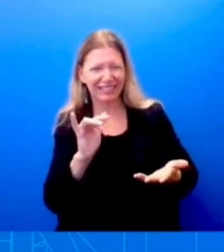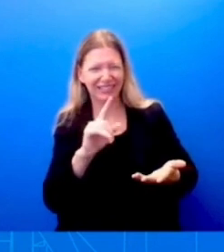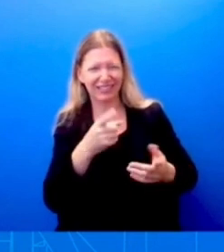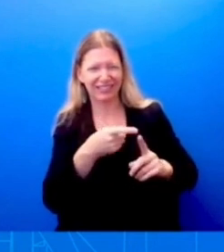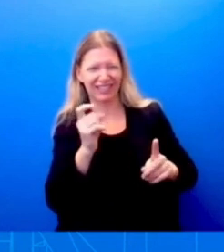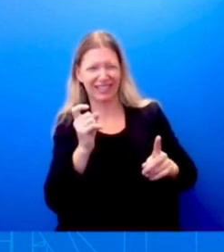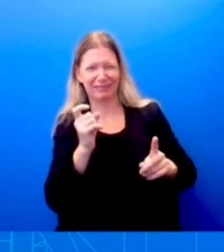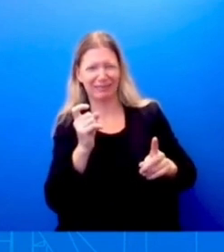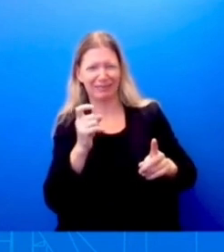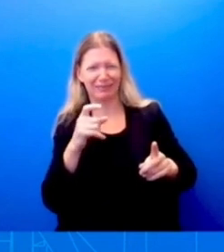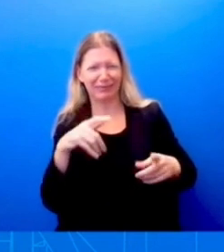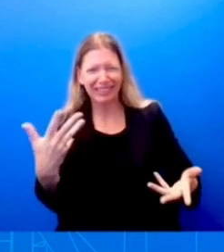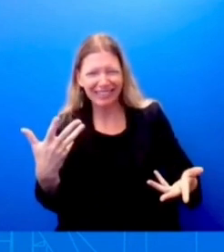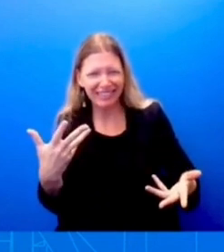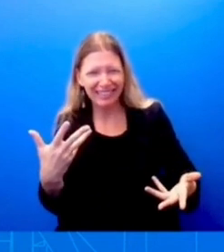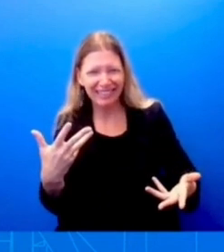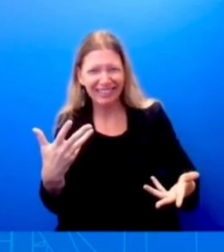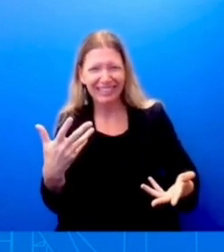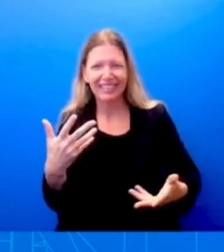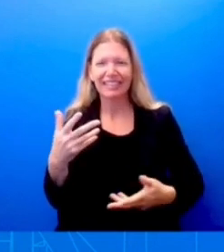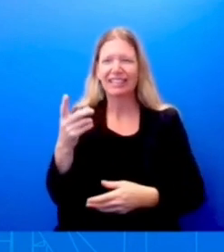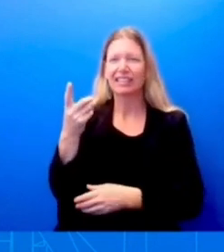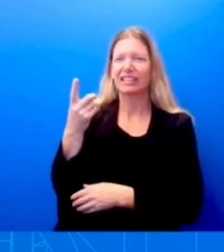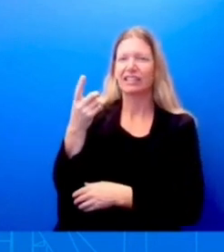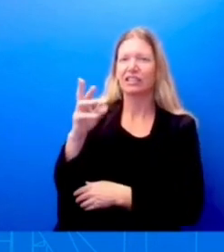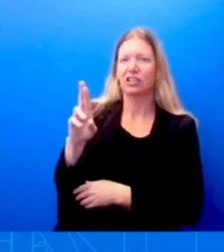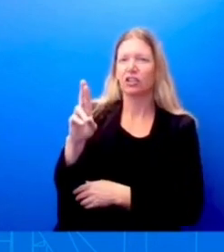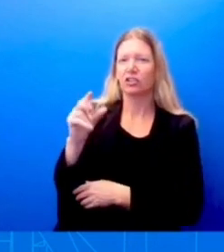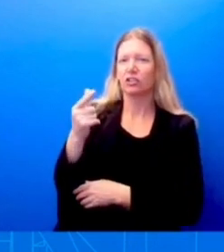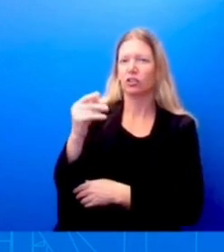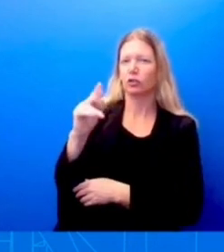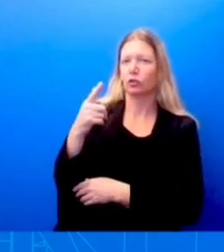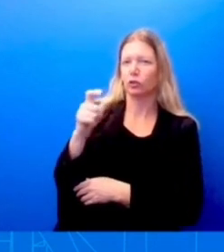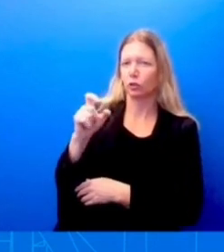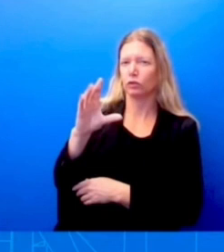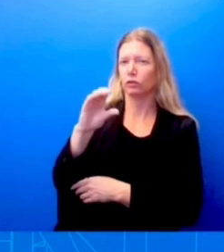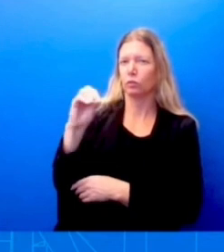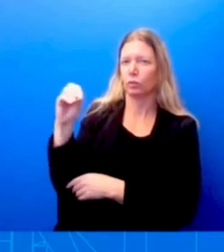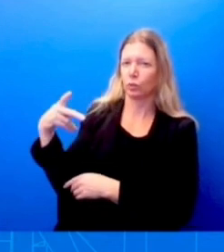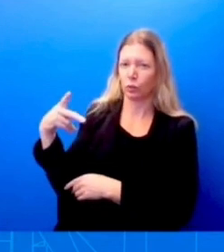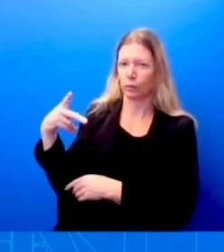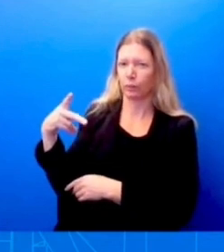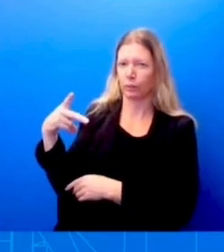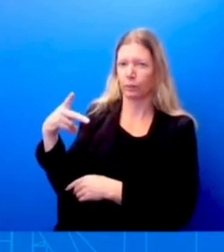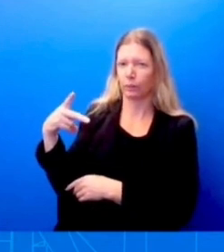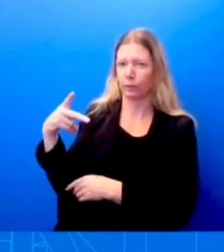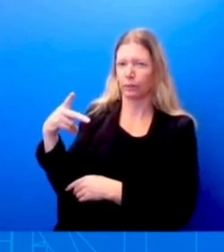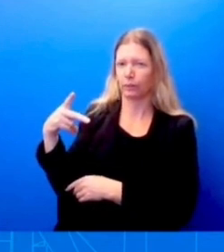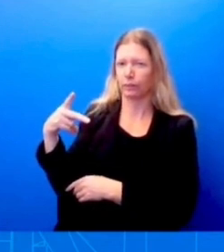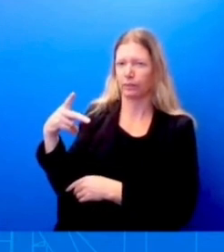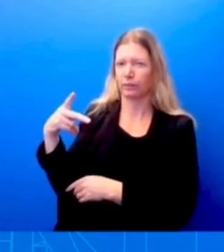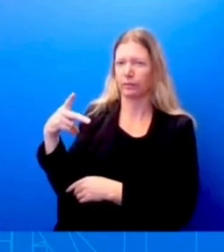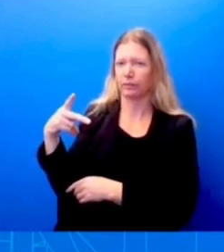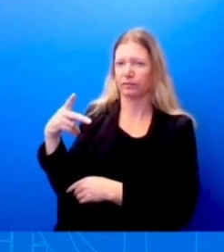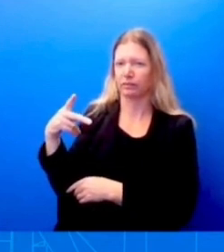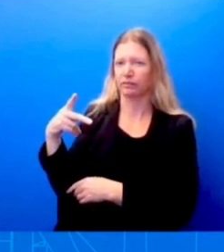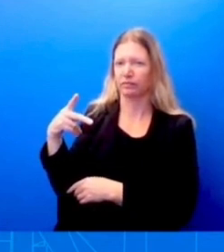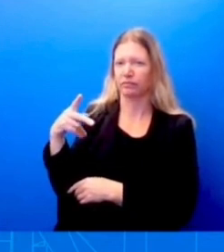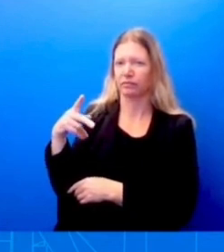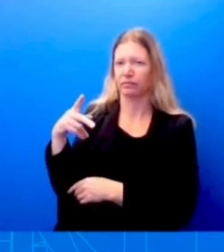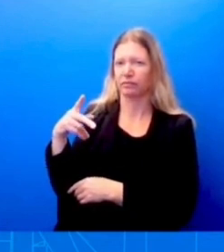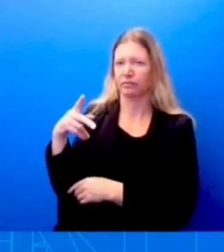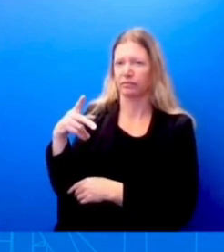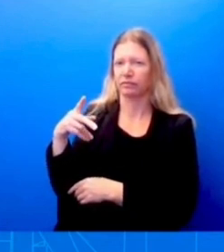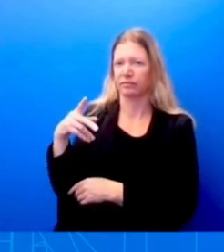Dr. George Koob, who is the director of the National Institute of Alcohol Abuse and Alcoholism, says the U.S. may soon follow